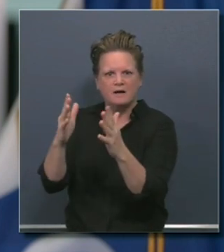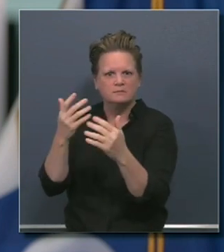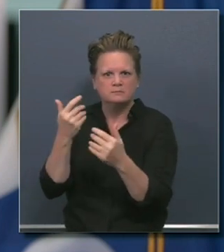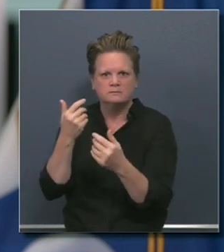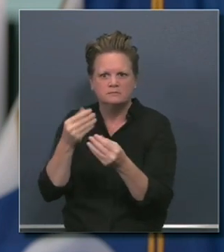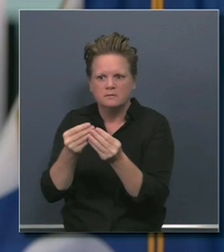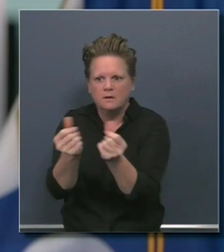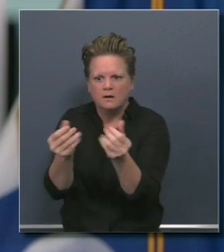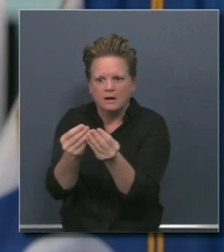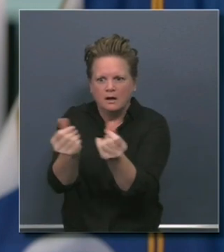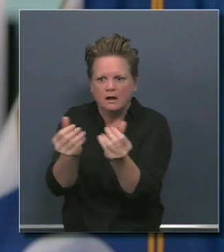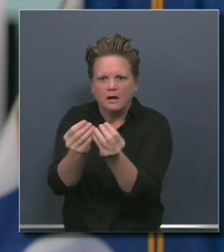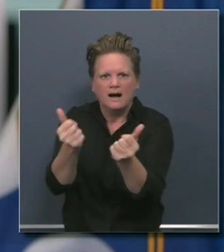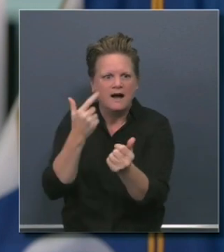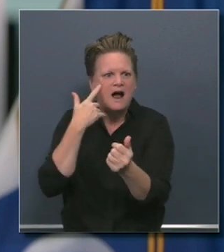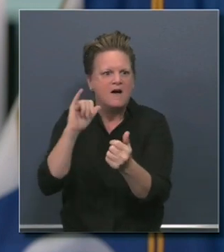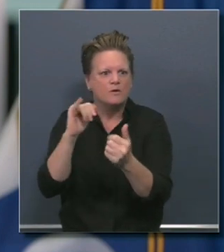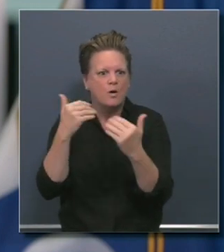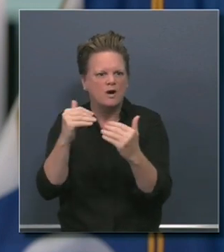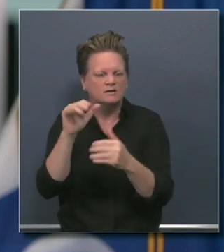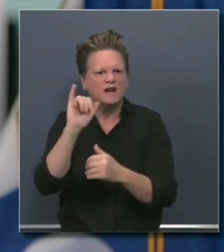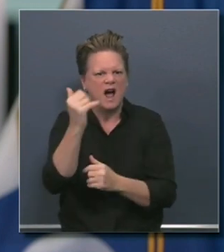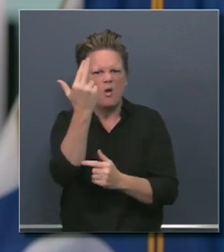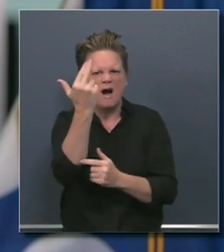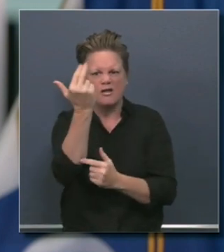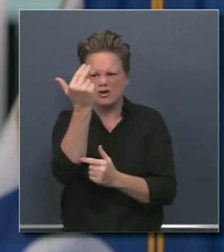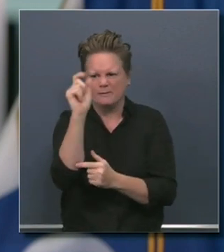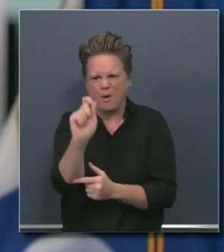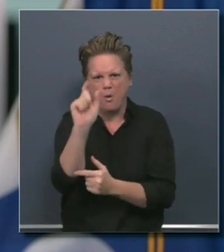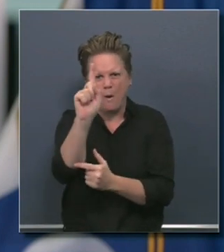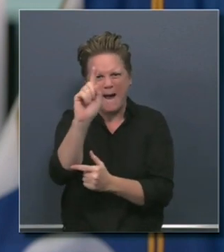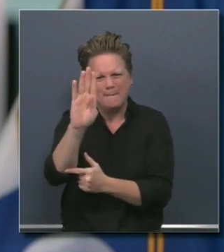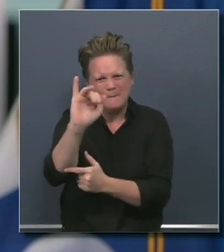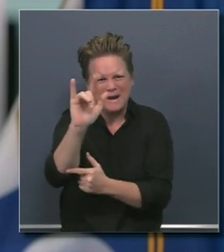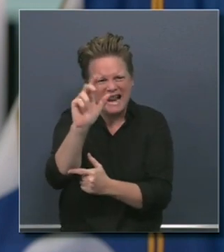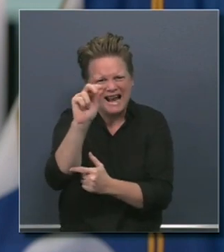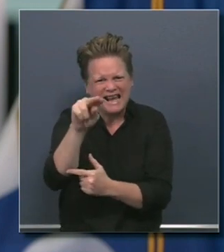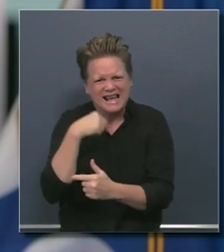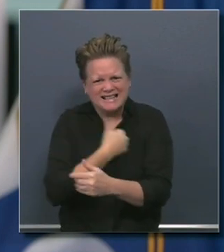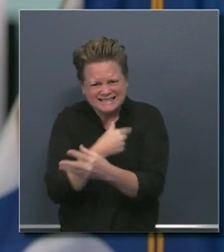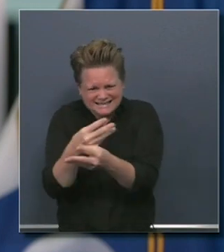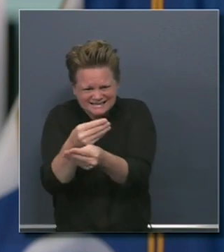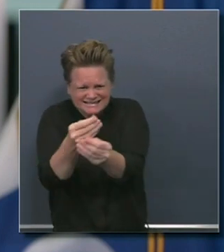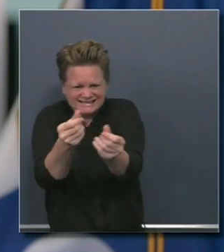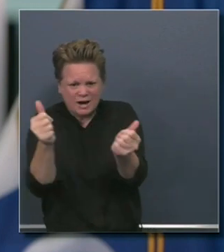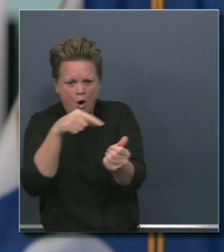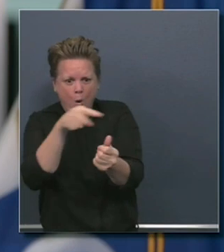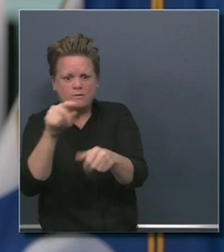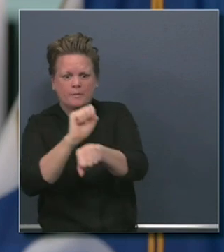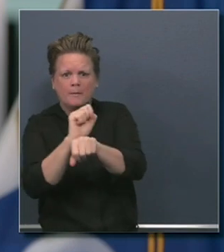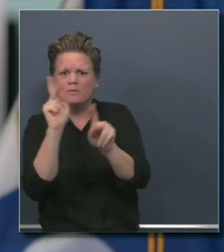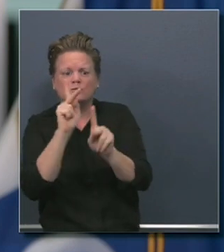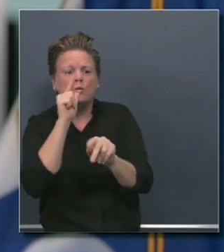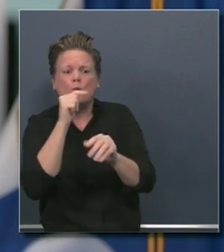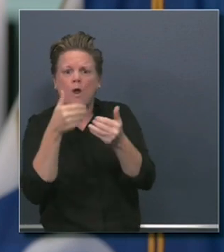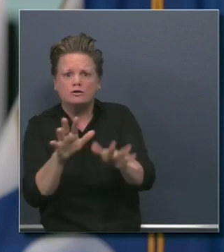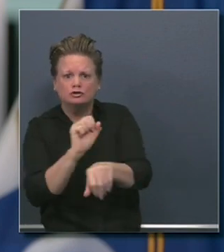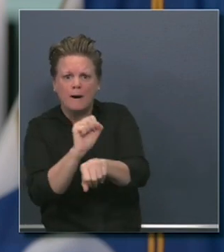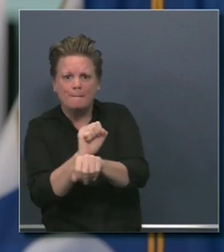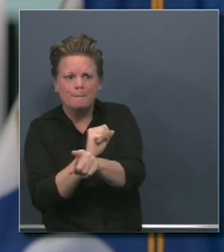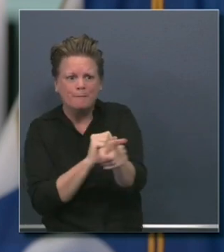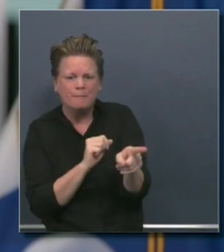billion of unemployment claims. We have distributed $13.1 billion in cash that's been distributed